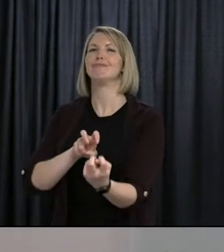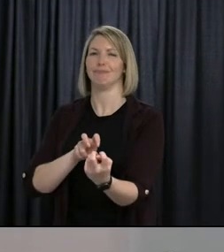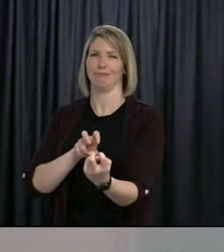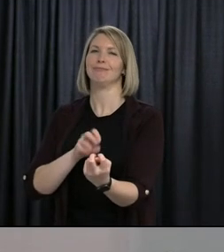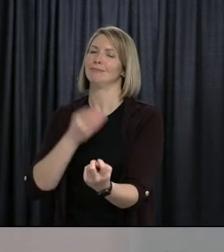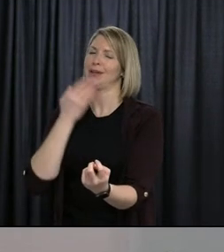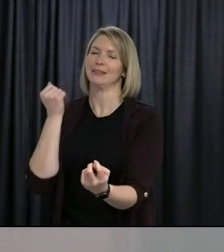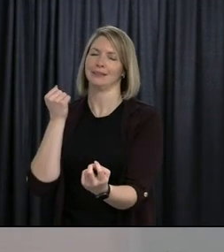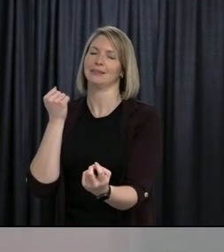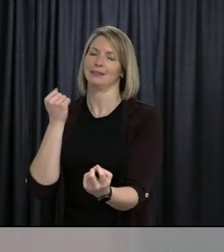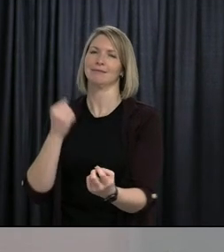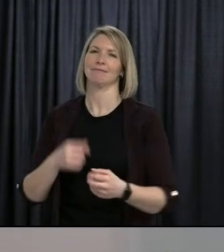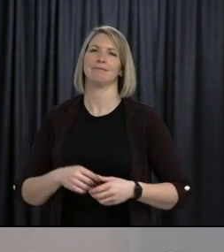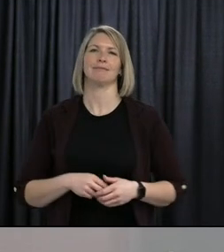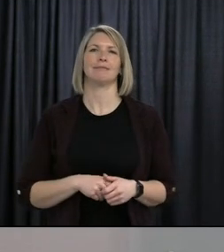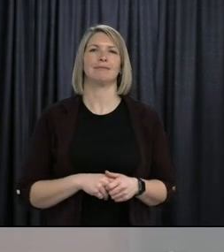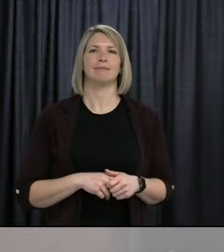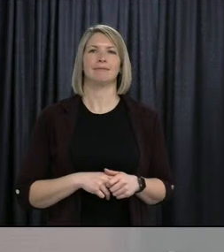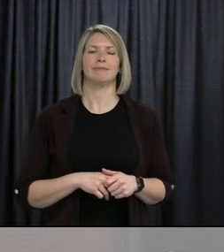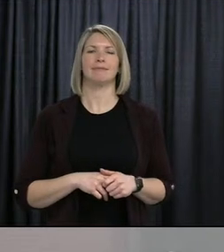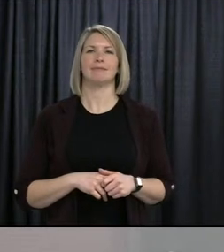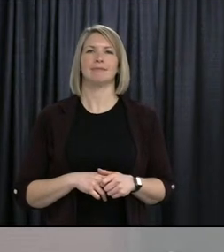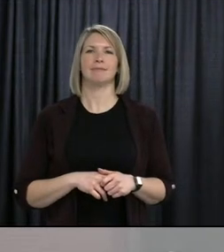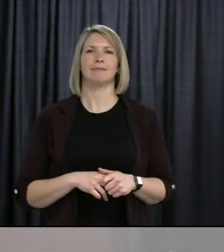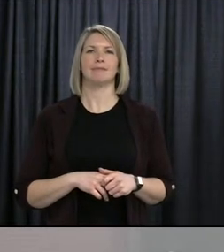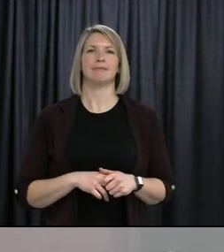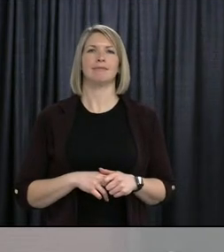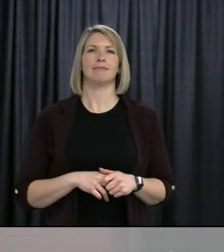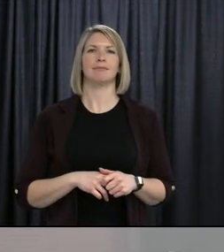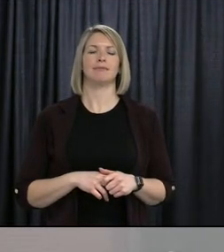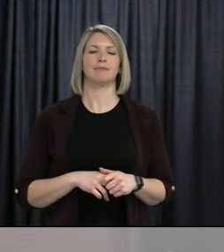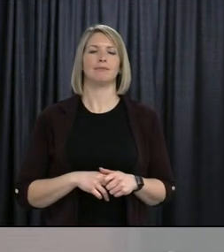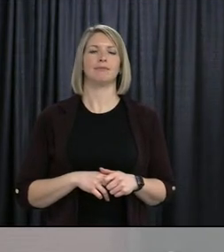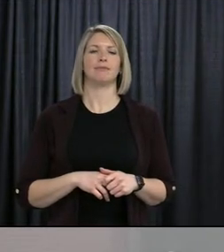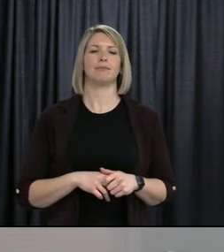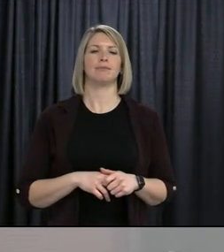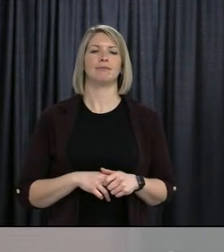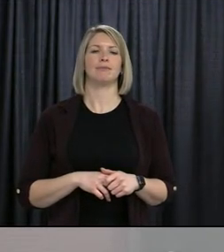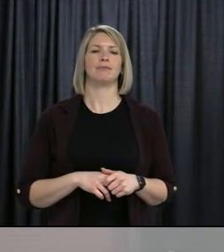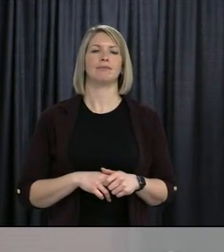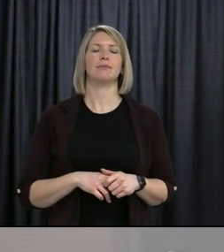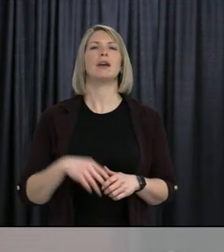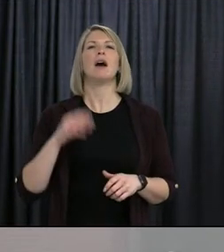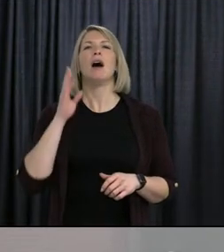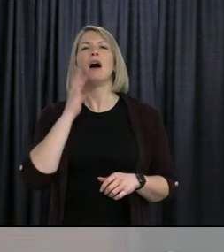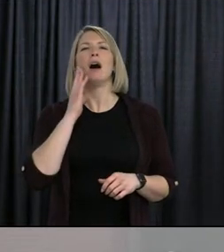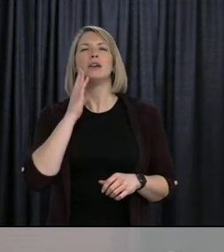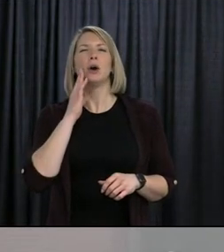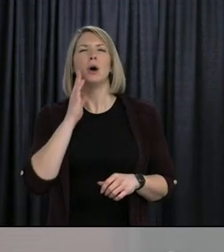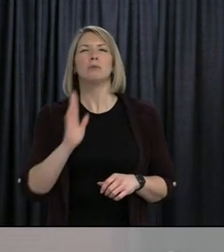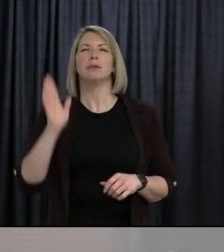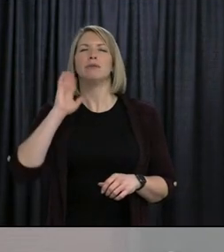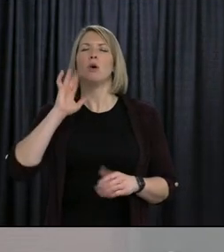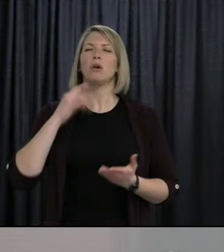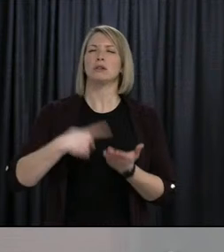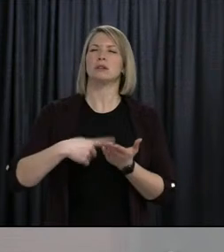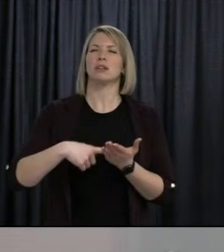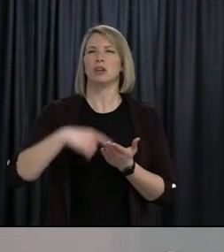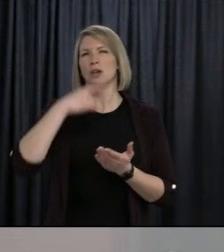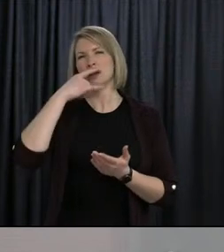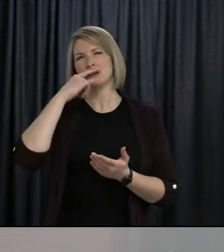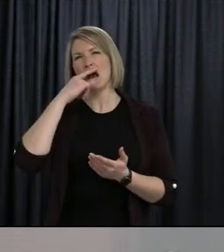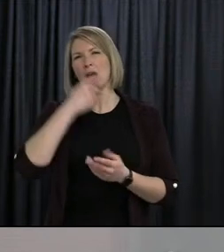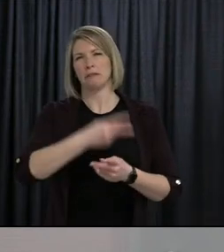I know earlier the issue of childcare was touched upon. I wanted to ask about it specific